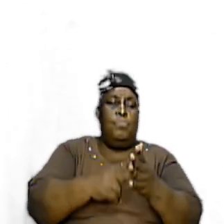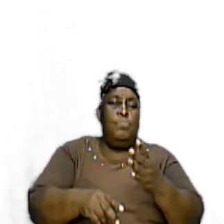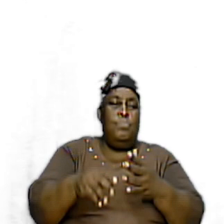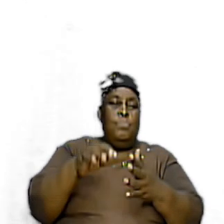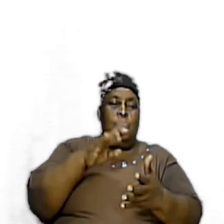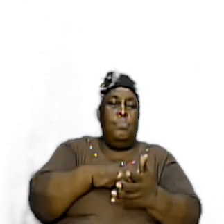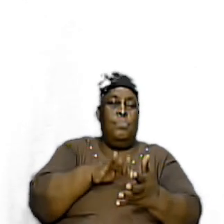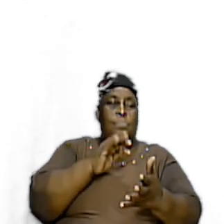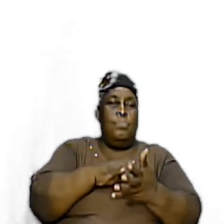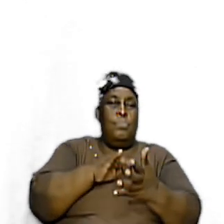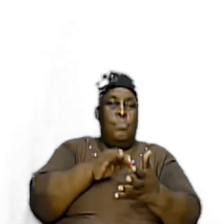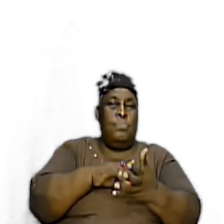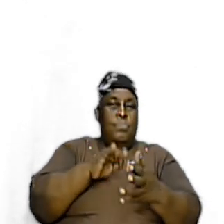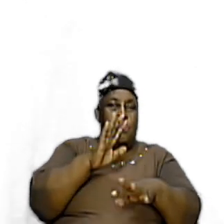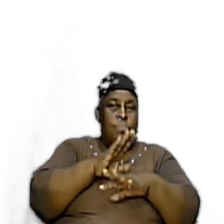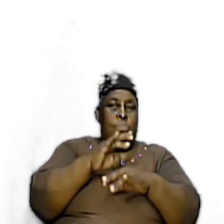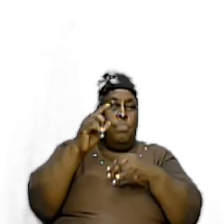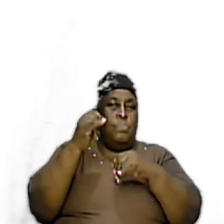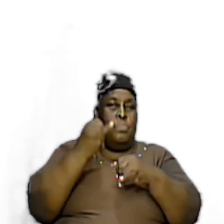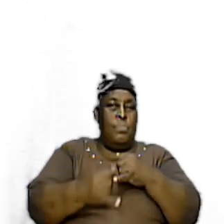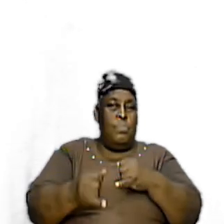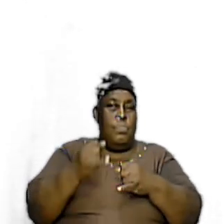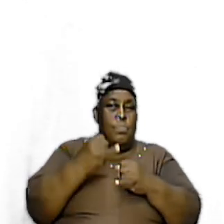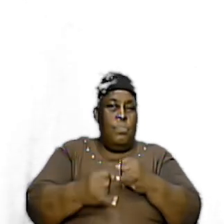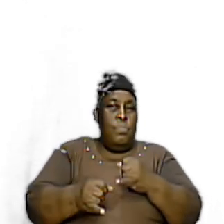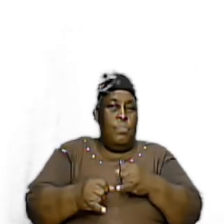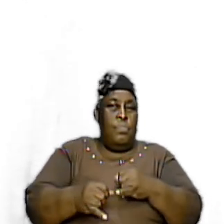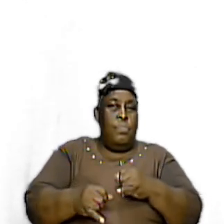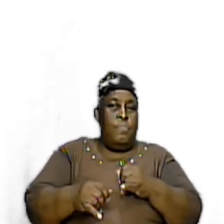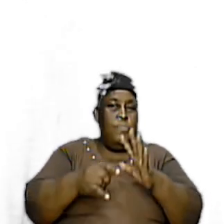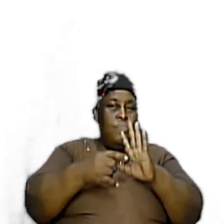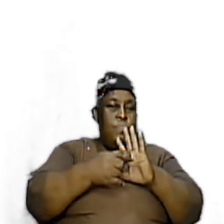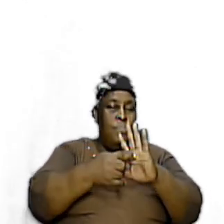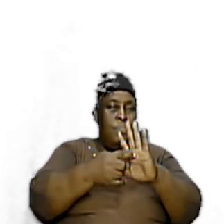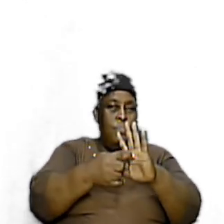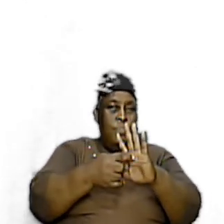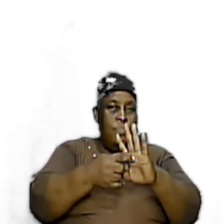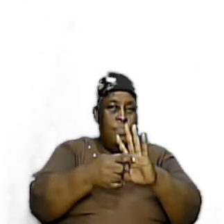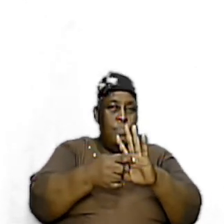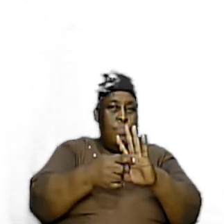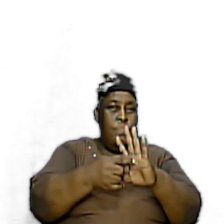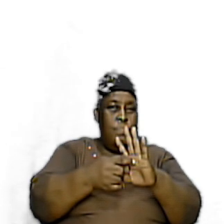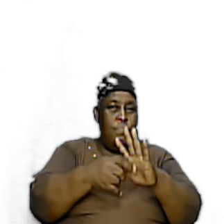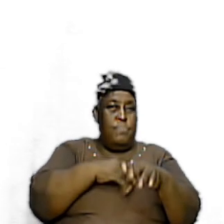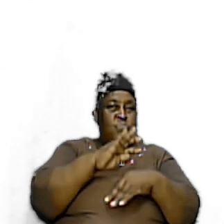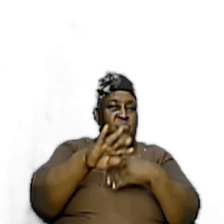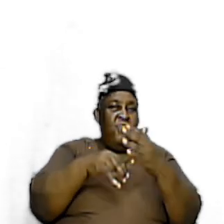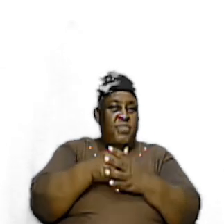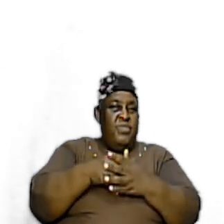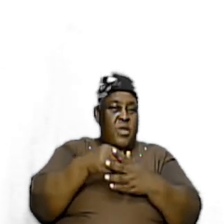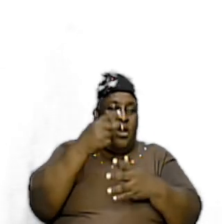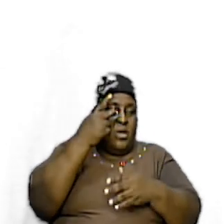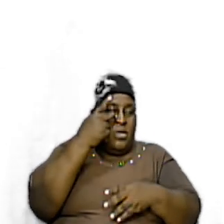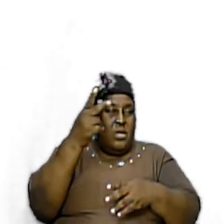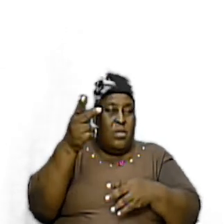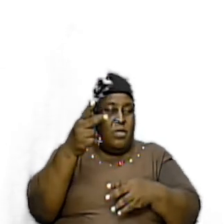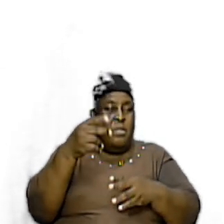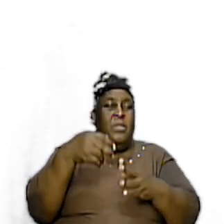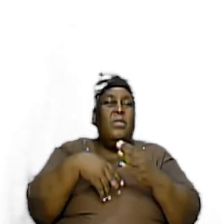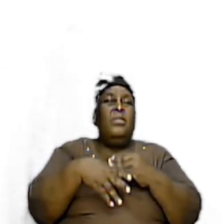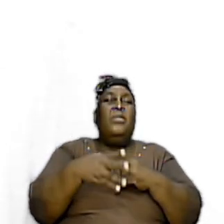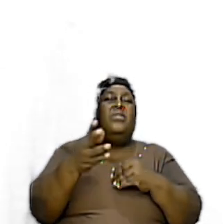the last Call The last point And it is showing that With all that we have looked at There is